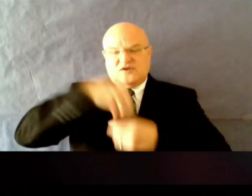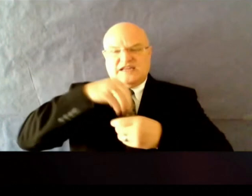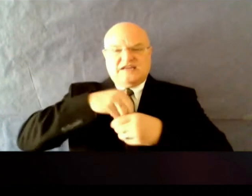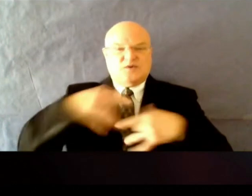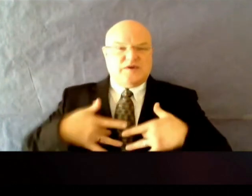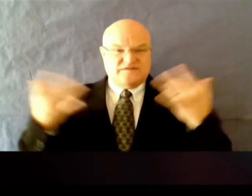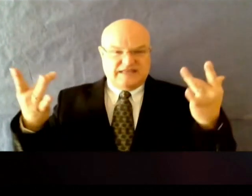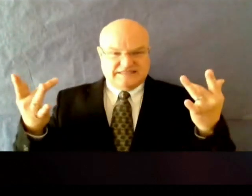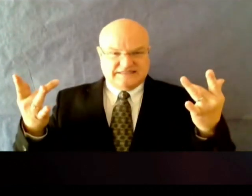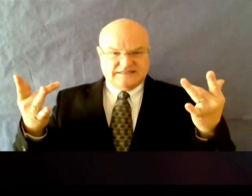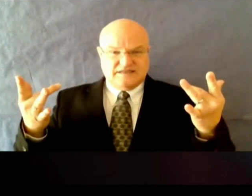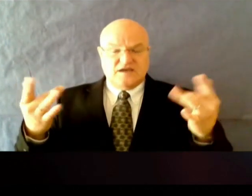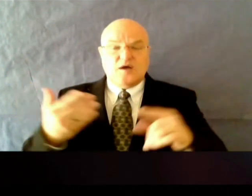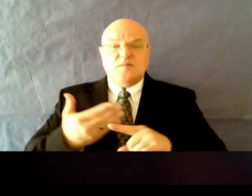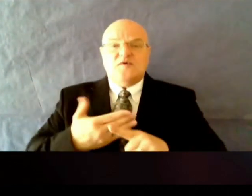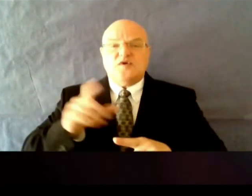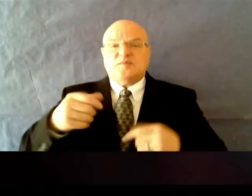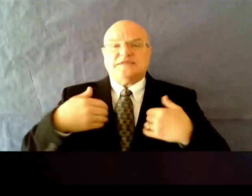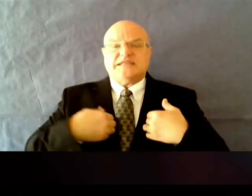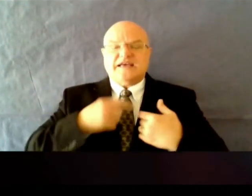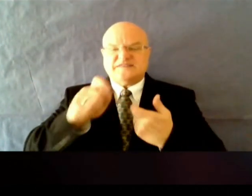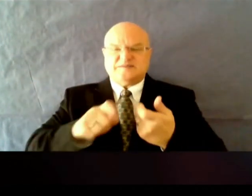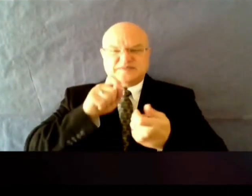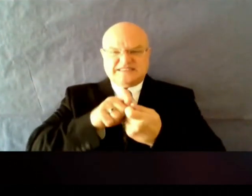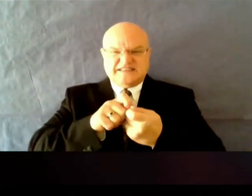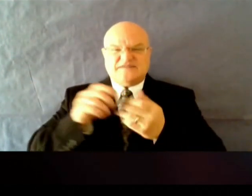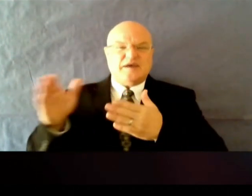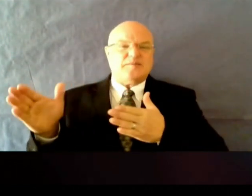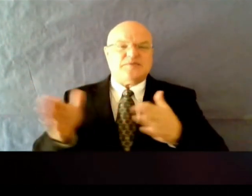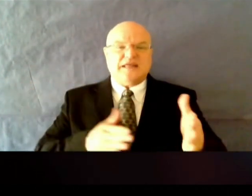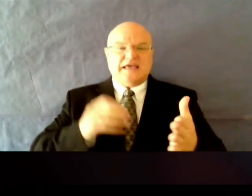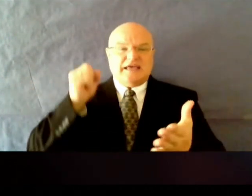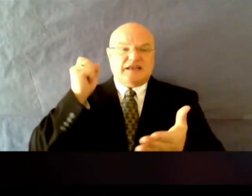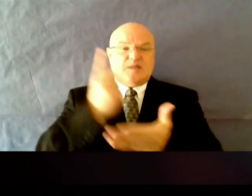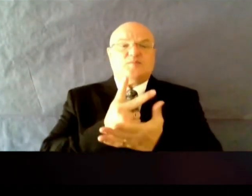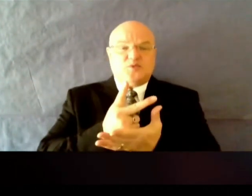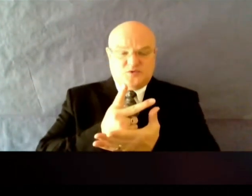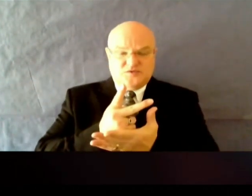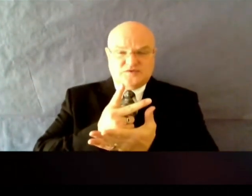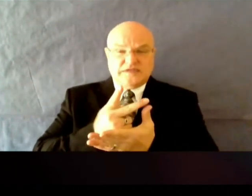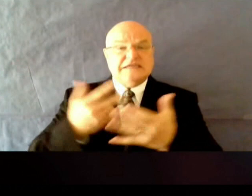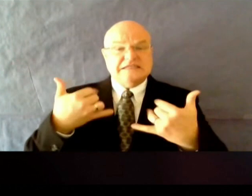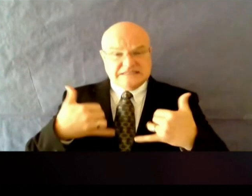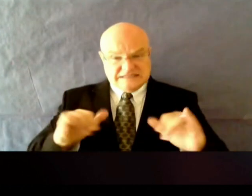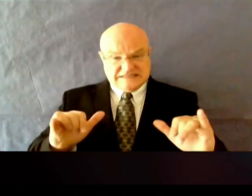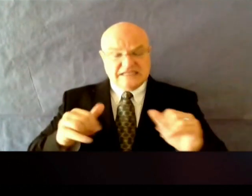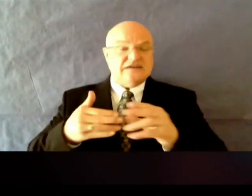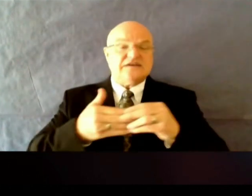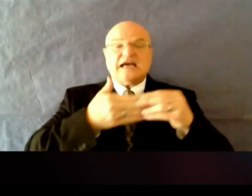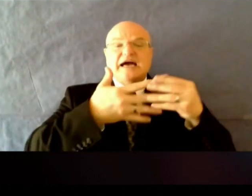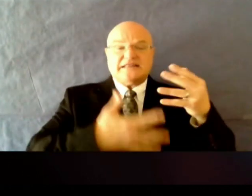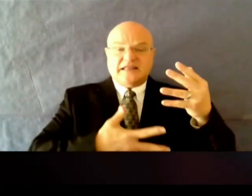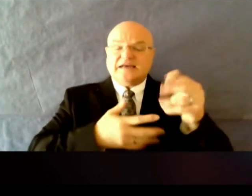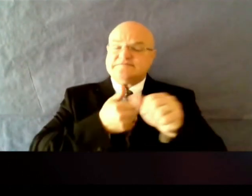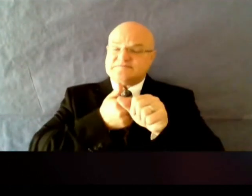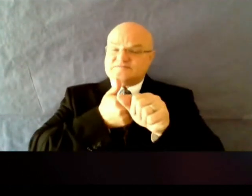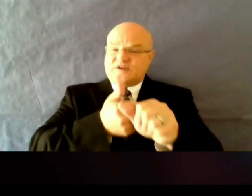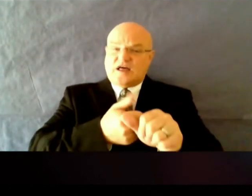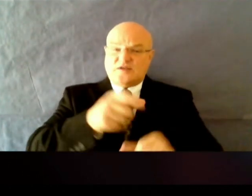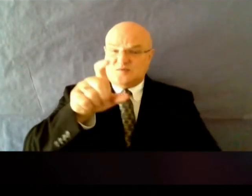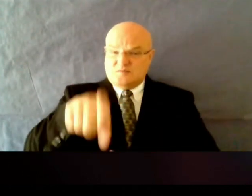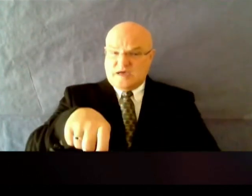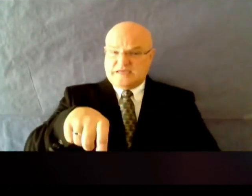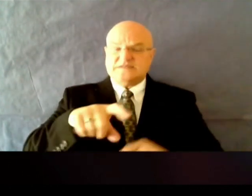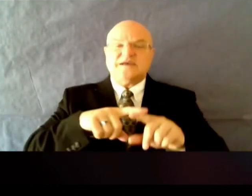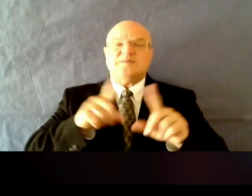before you have to have the specific plan approved. There's still certainly guidelines to follow, but this should be helpful to